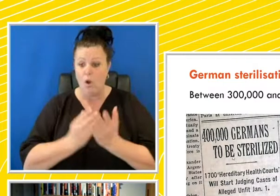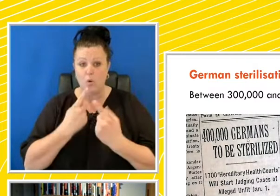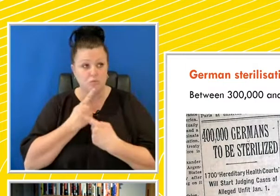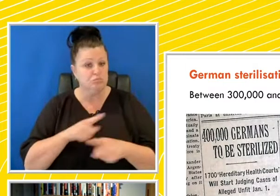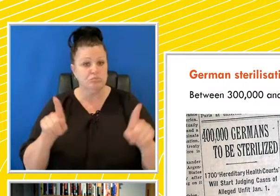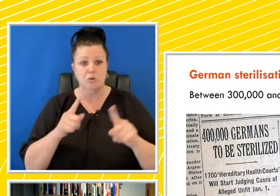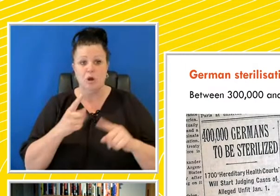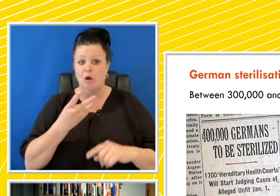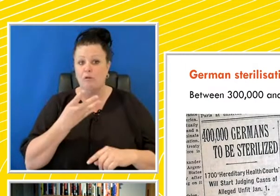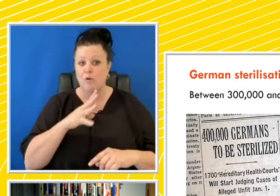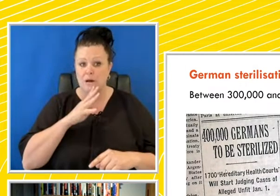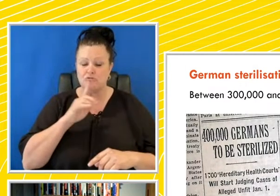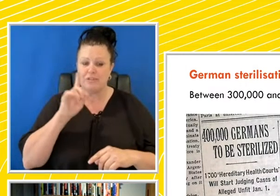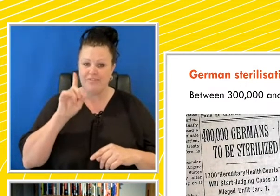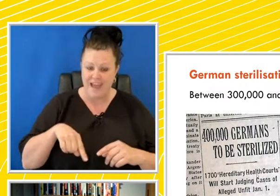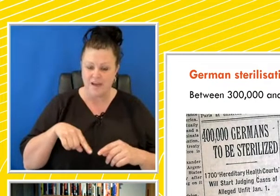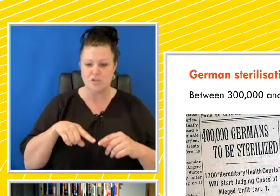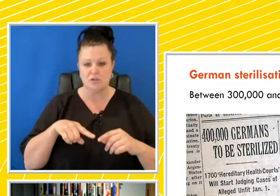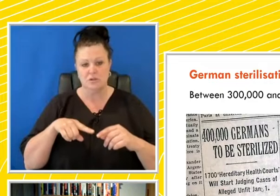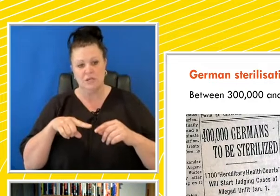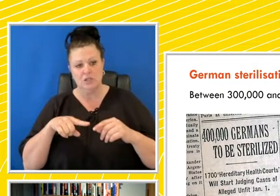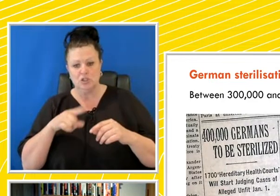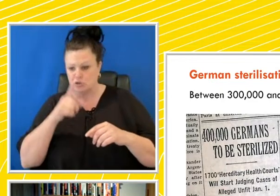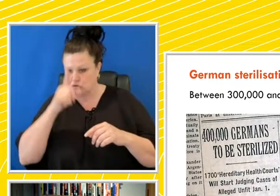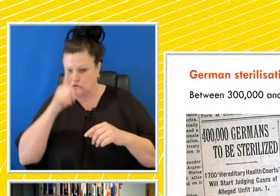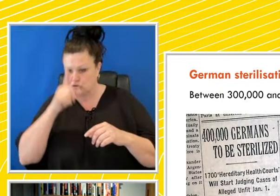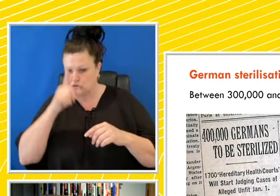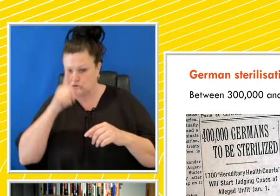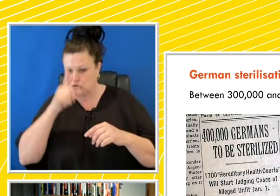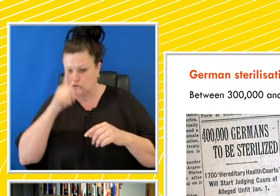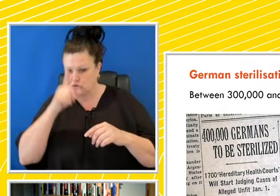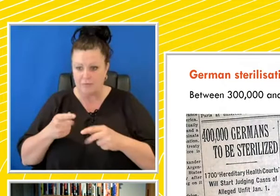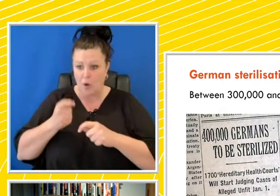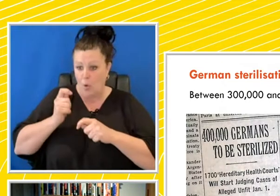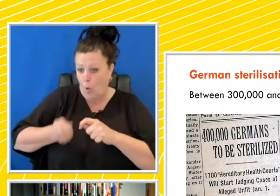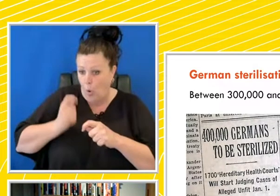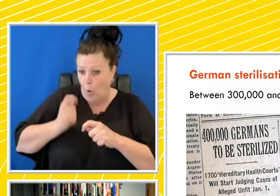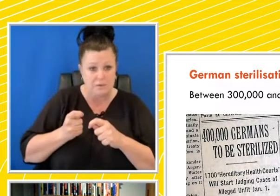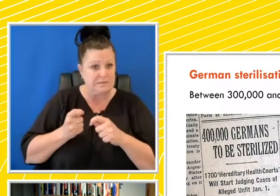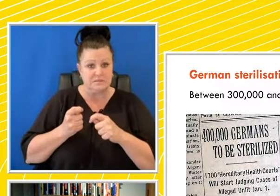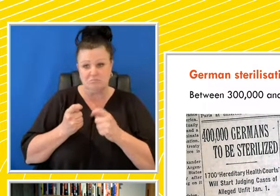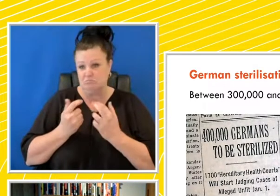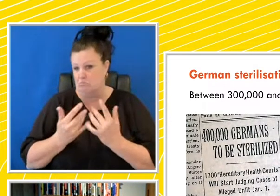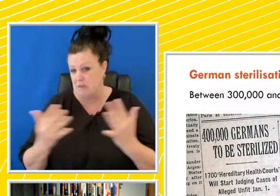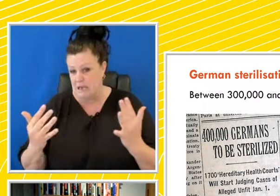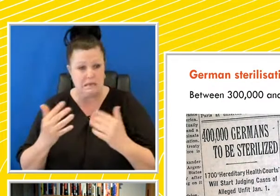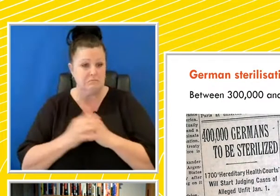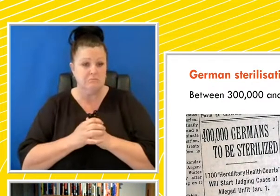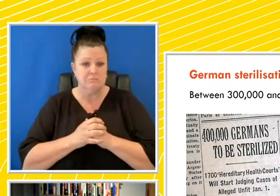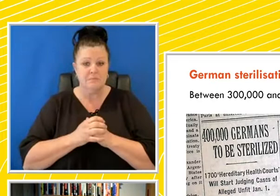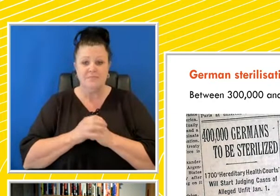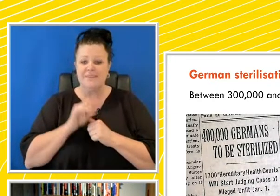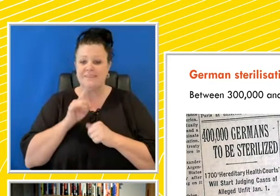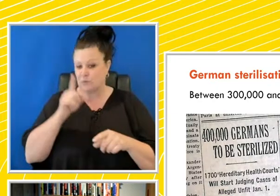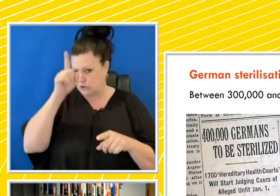400,000 Germans sterilized, 1,700 hereditary courts established. And this is a German